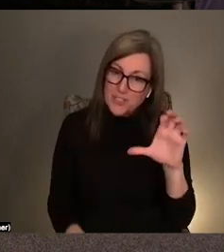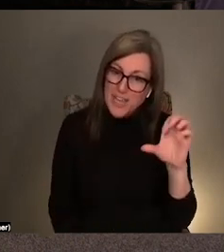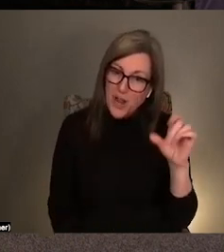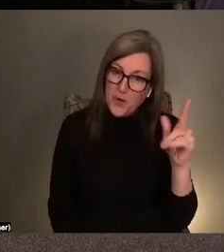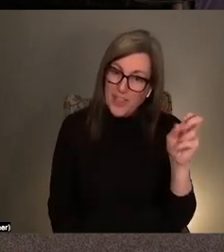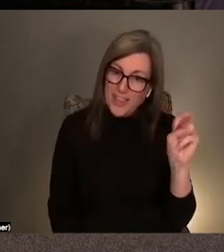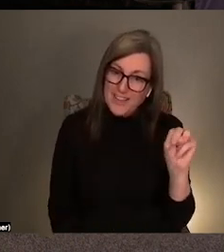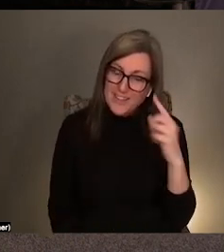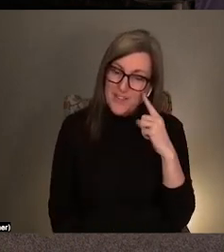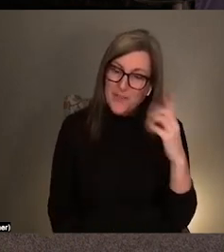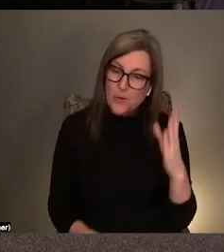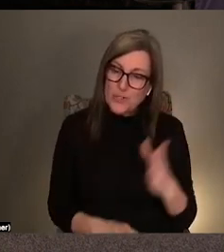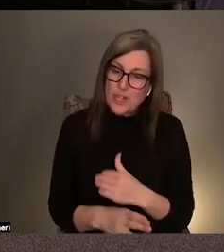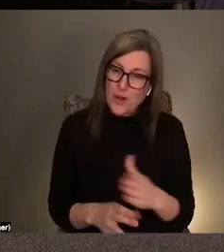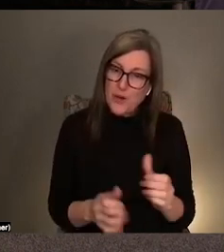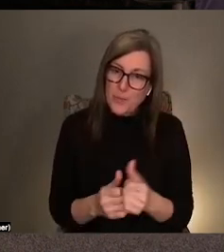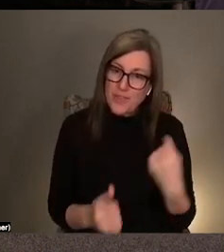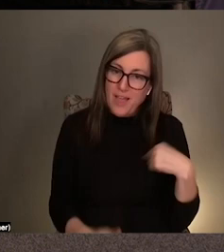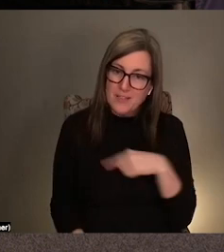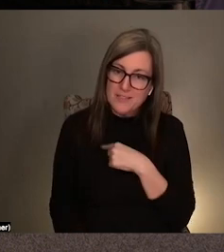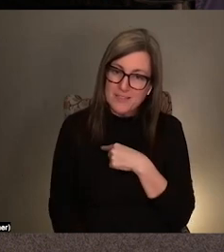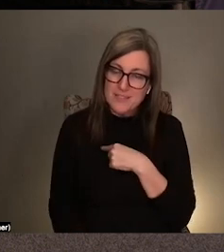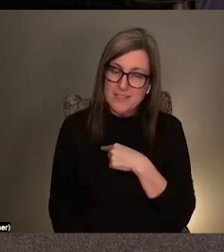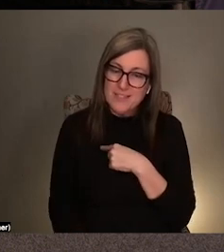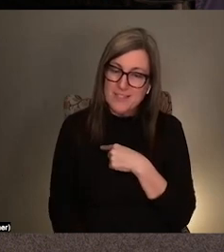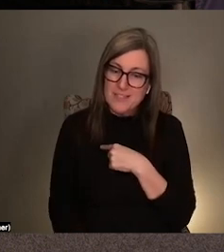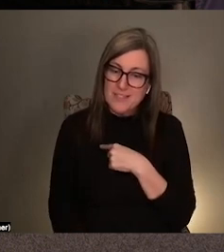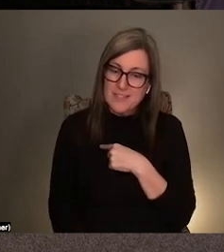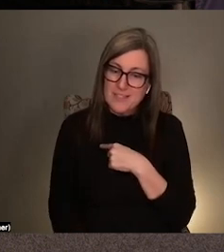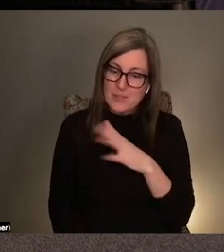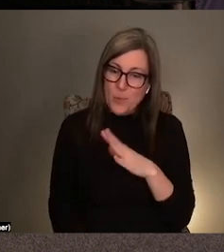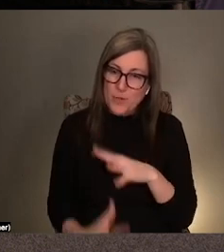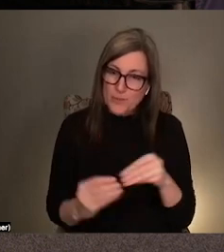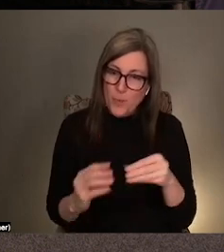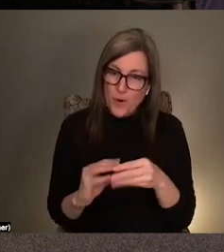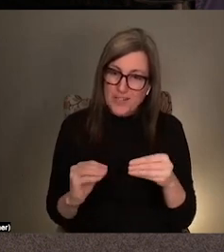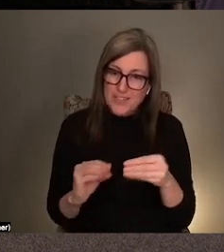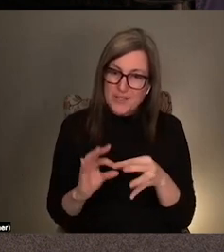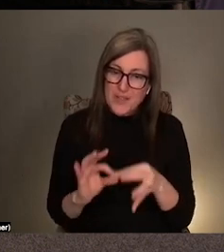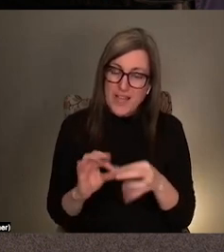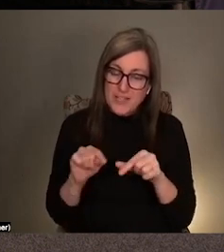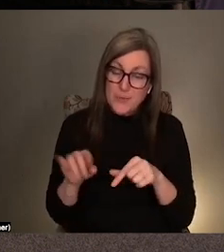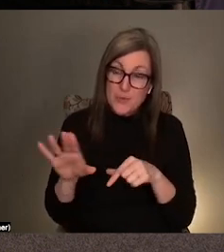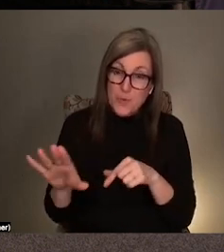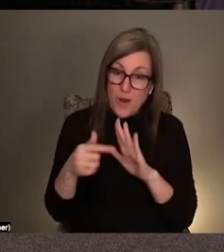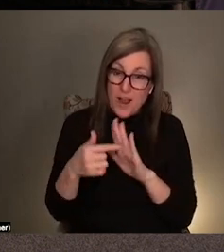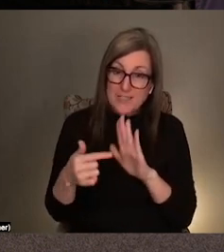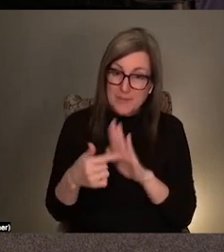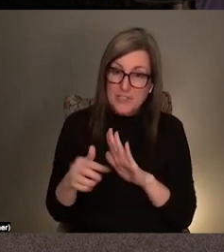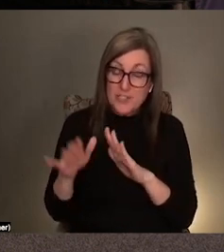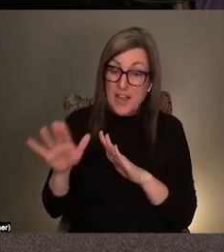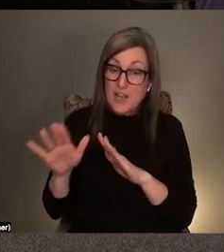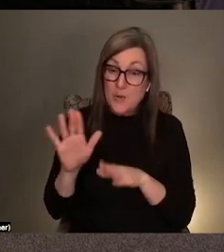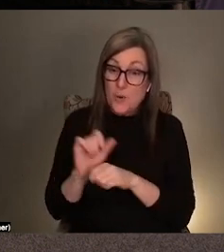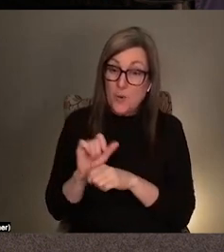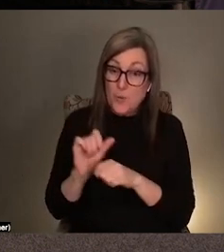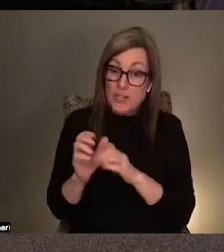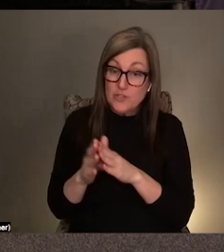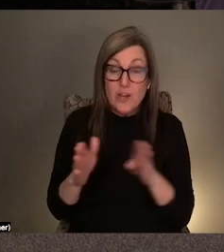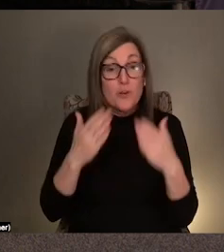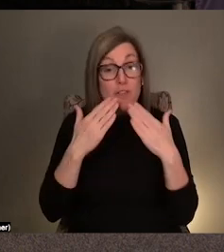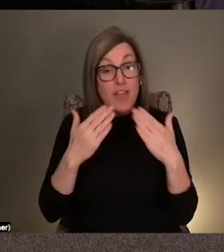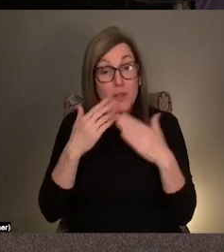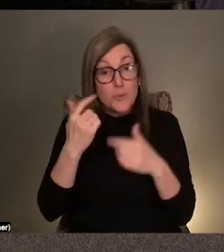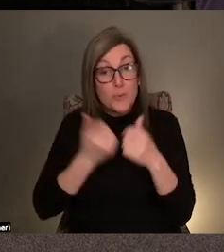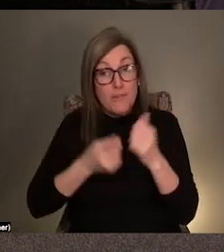for sharing with us, um, some of the stories around this exhibition, but your work more generally. Thank you to everyone who